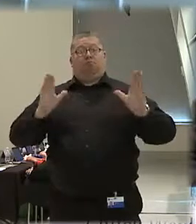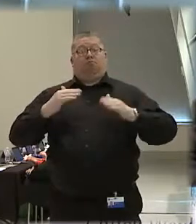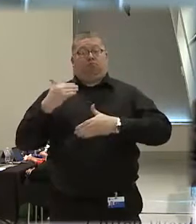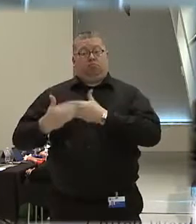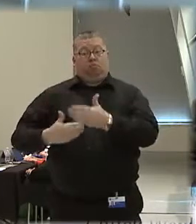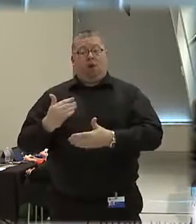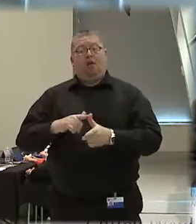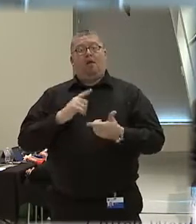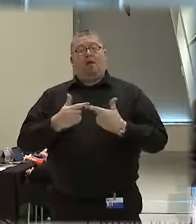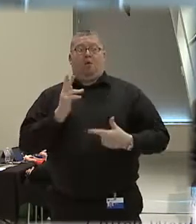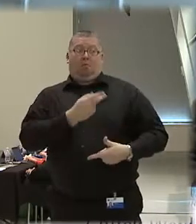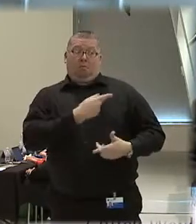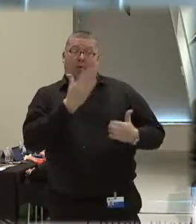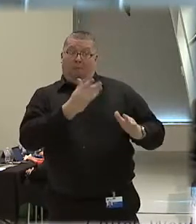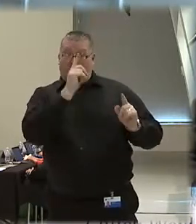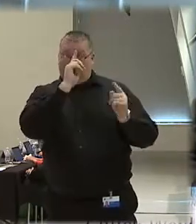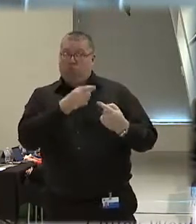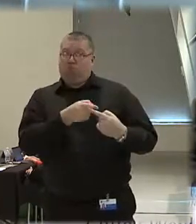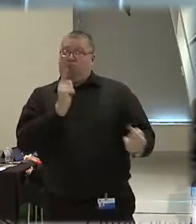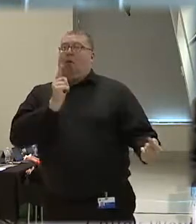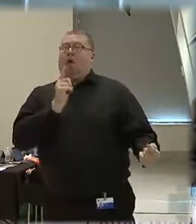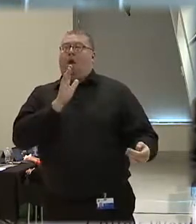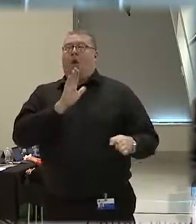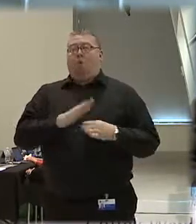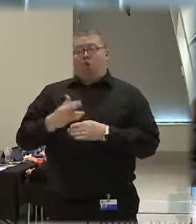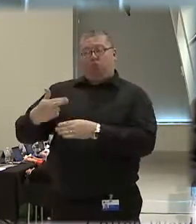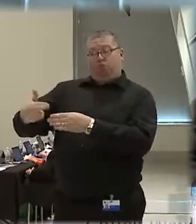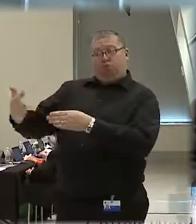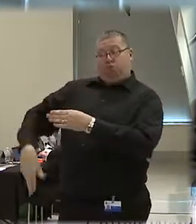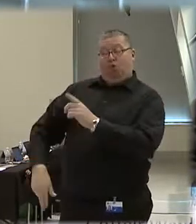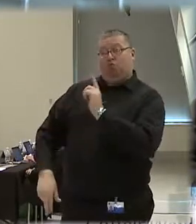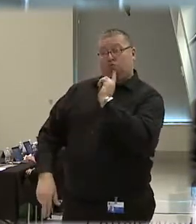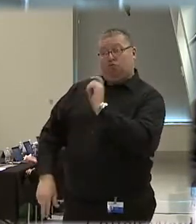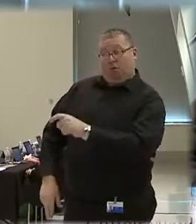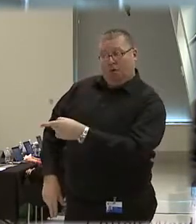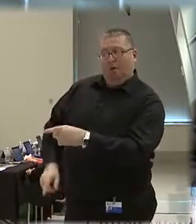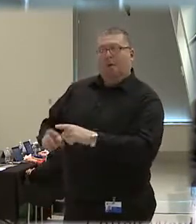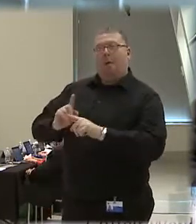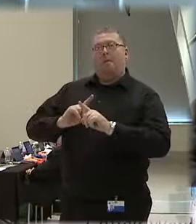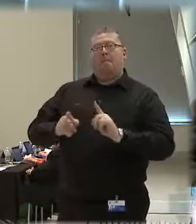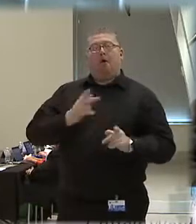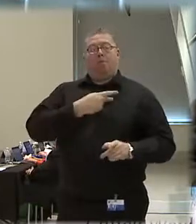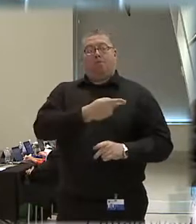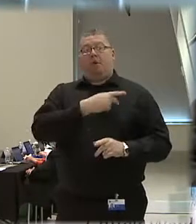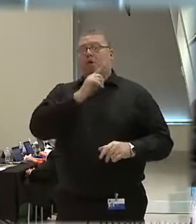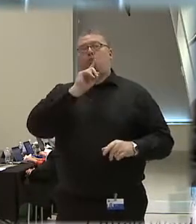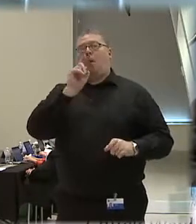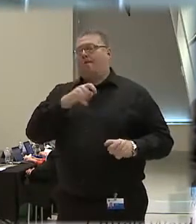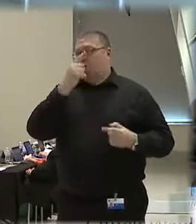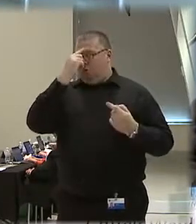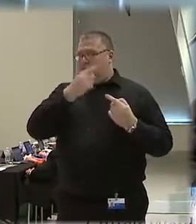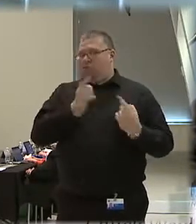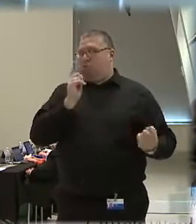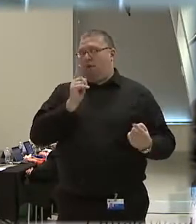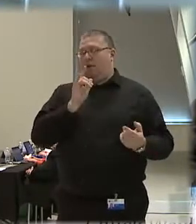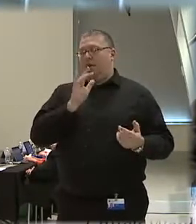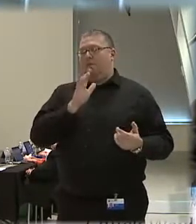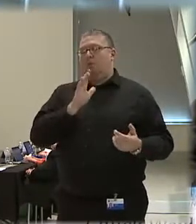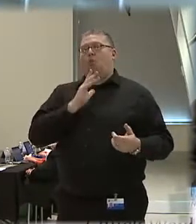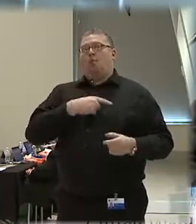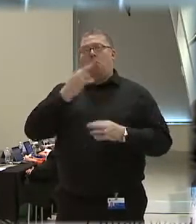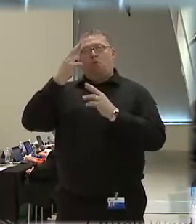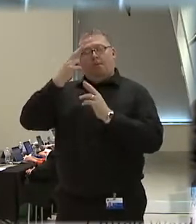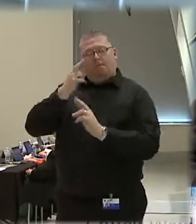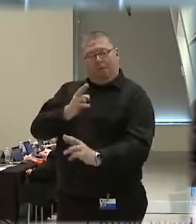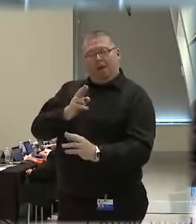genuine disagreement about what the outcome should have been, but the disagreement you and I should not have is the integrity of the